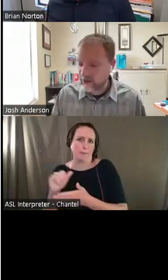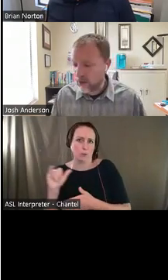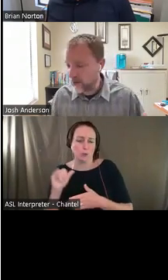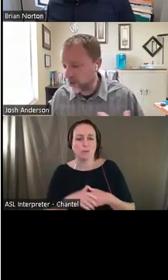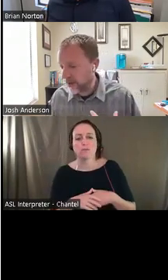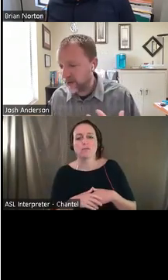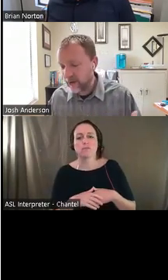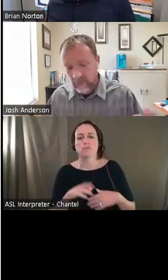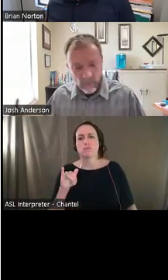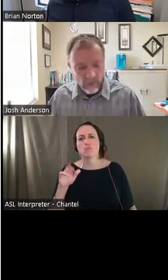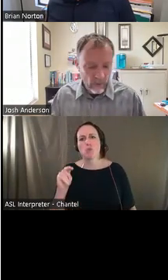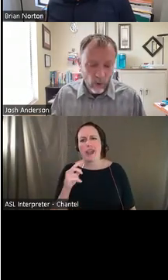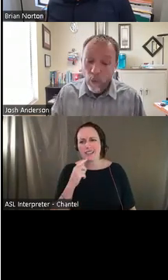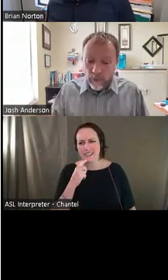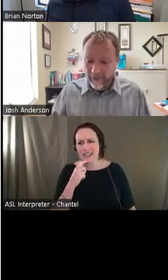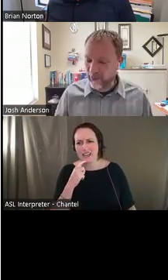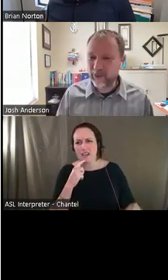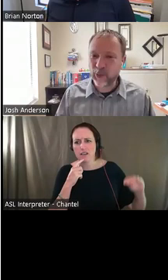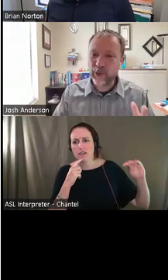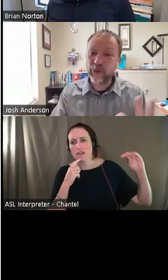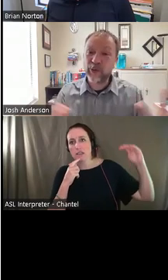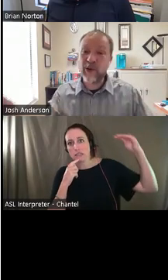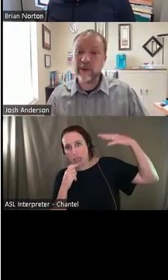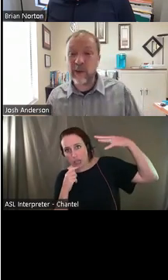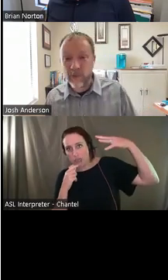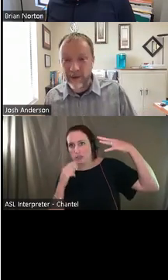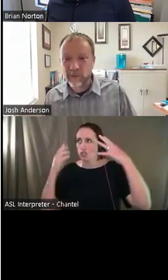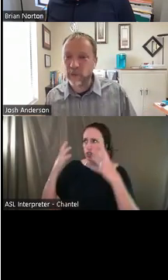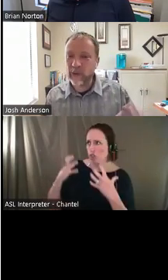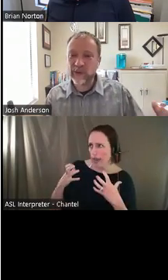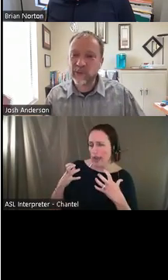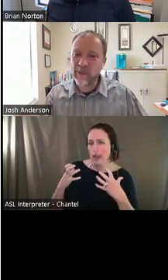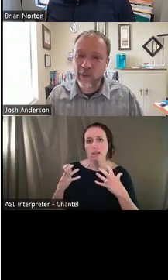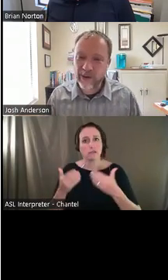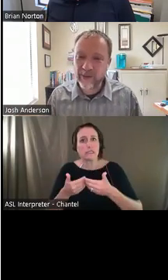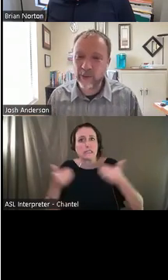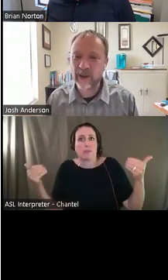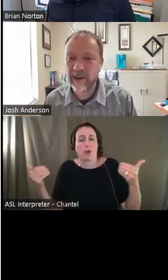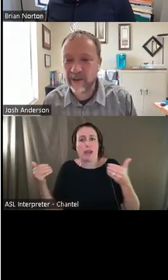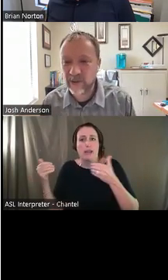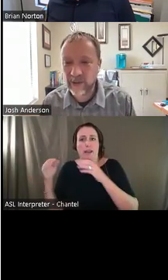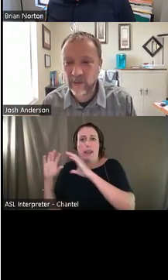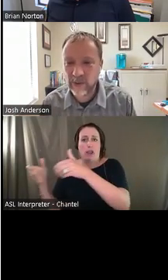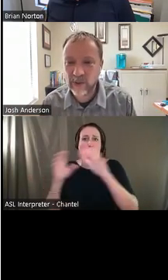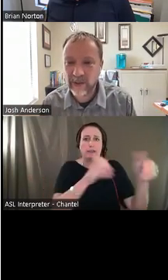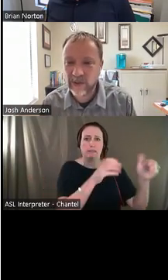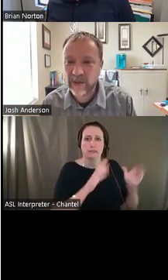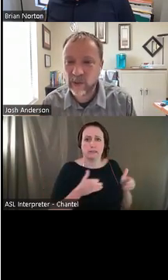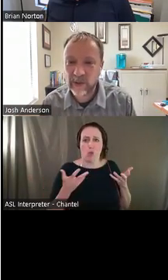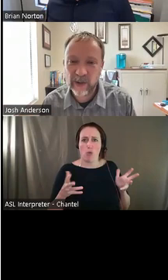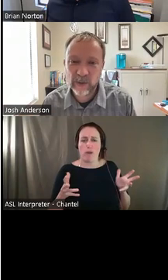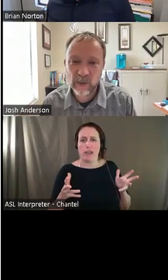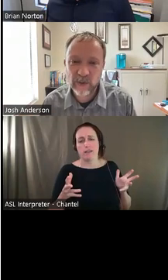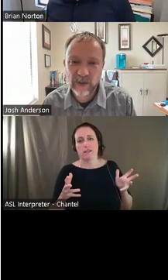you know, mix the sun, the shade, hopefully in the store, those are already separated. So really just maybe marking those areas. So the individual can